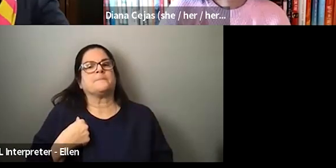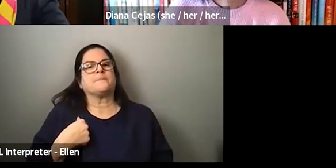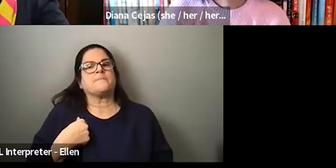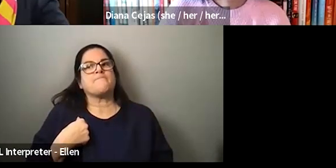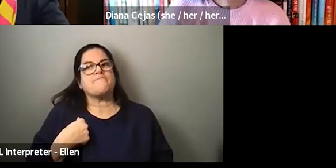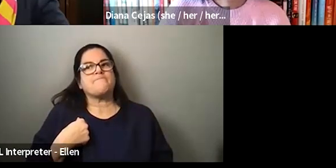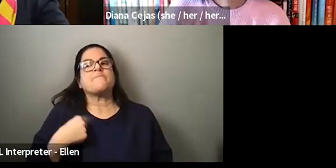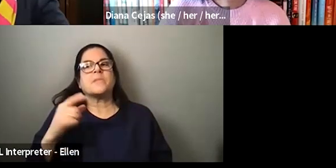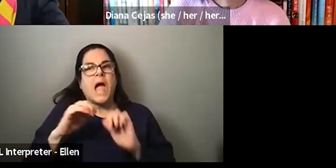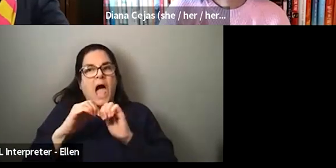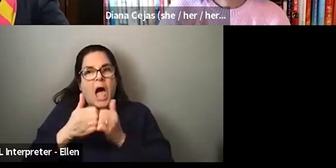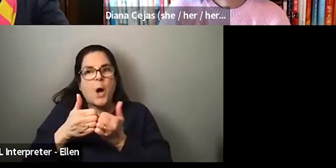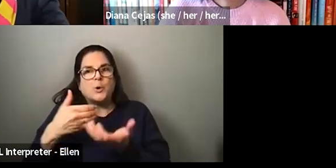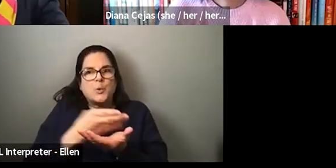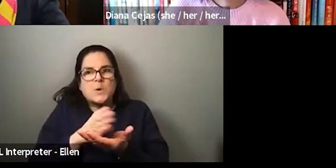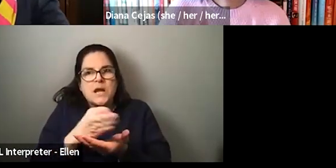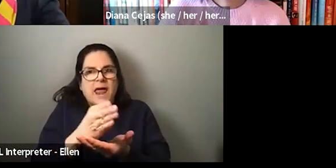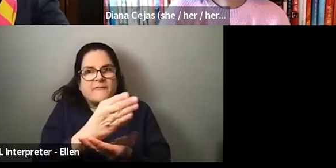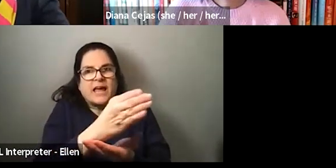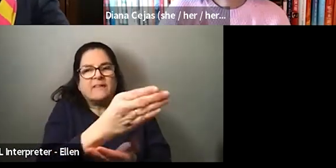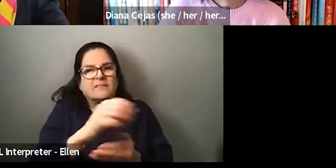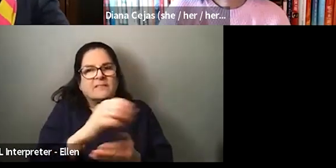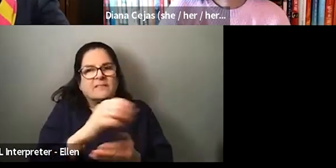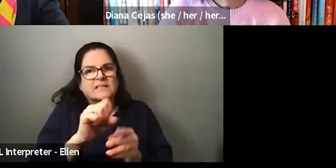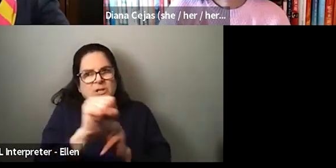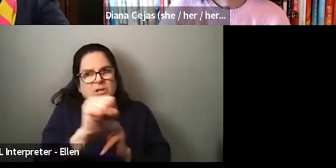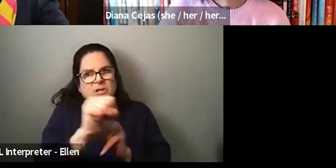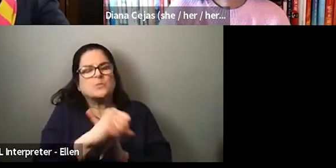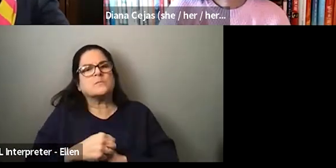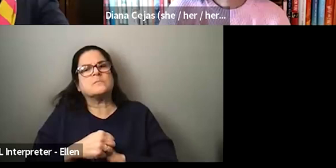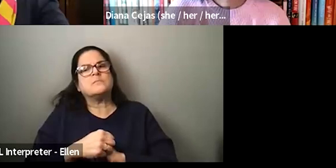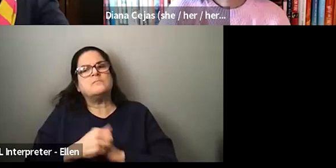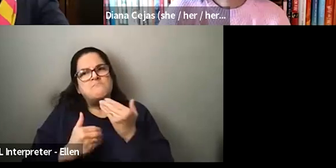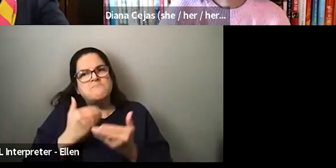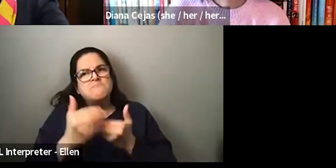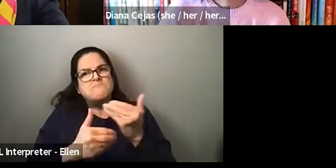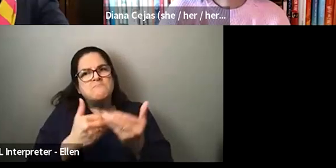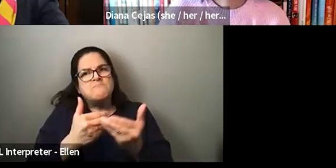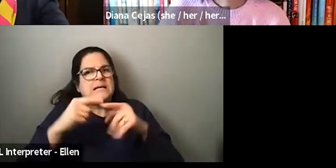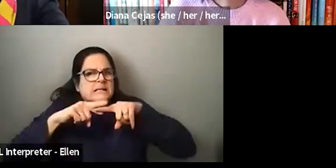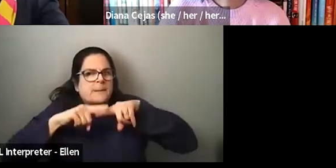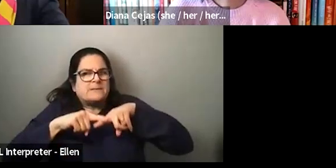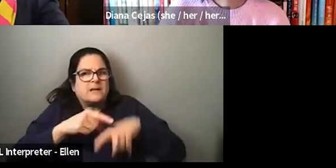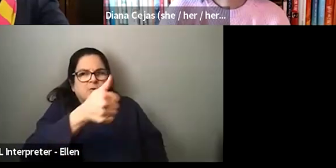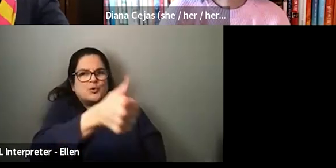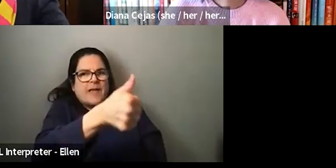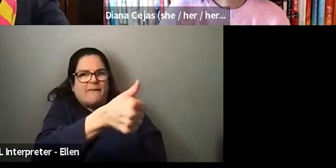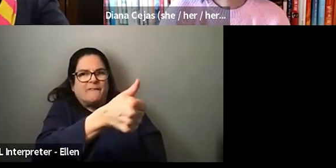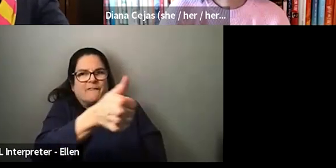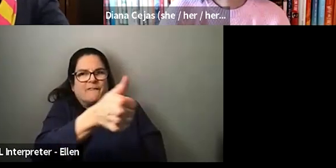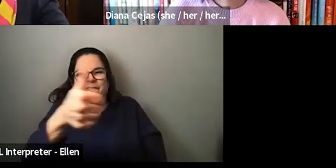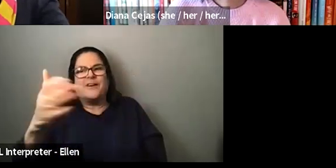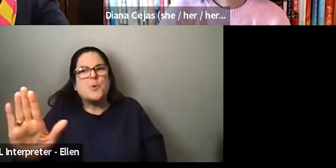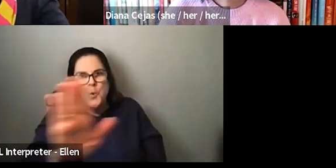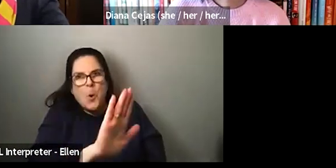navigate the situation and the process that you take kind of depends on where you are in your process. Um, over